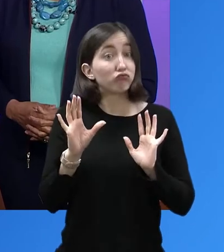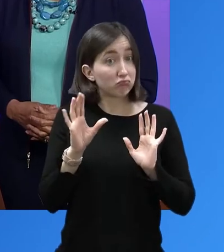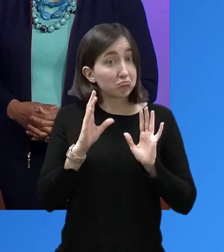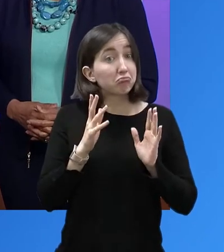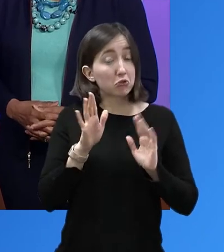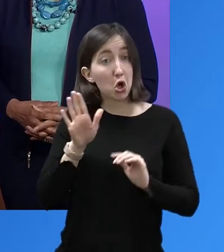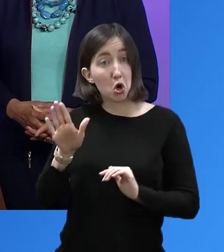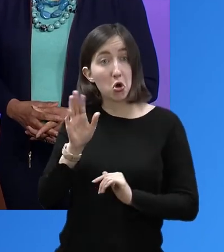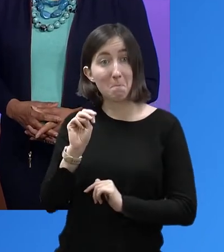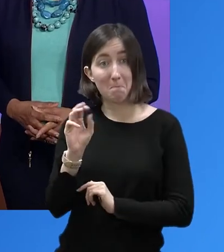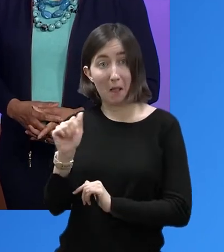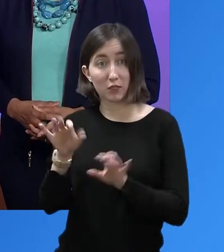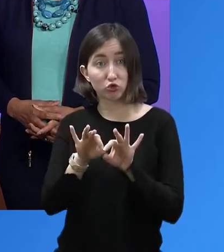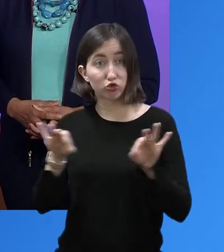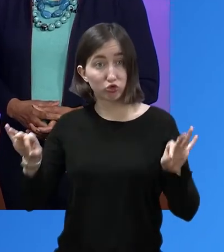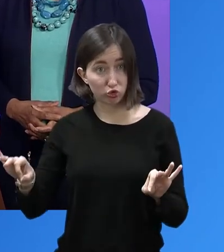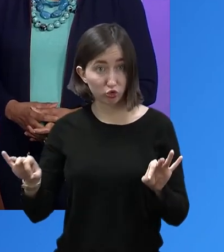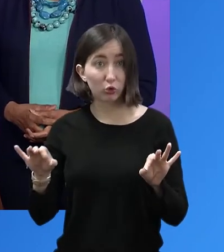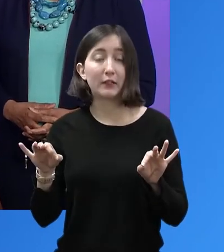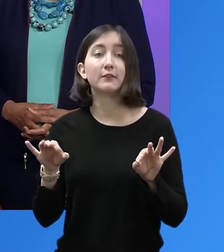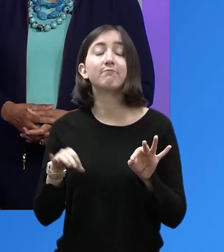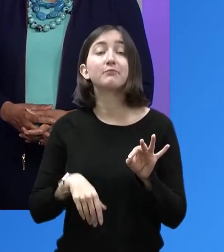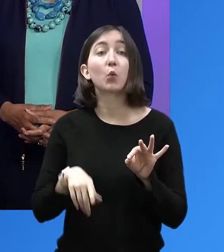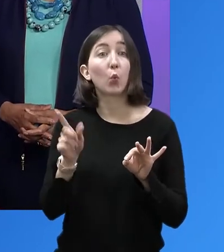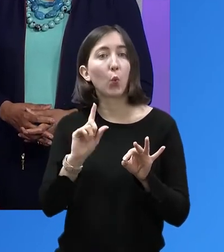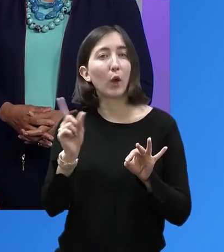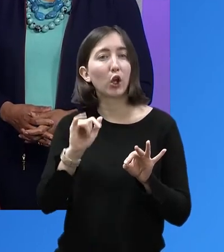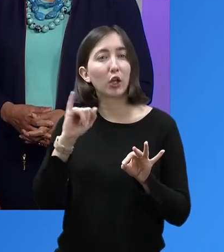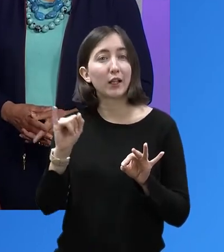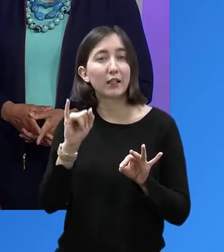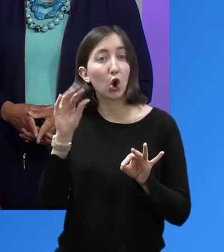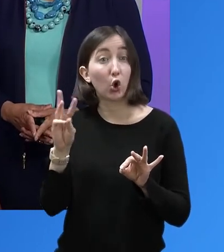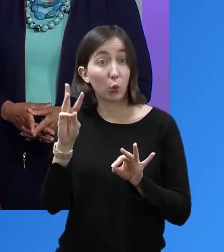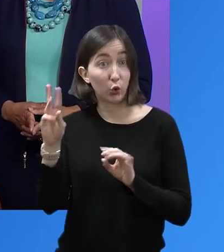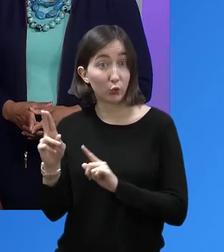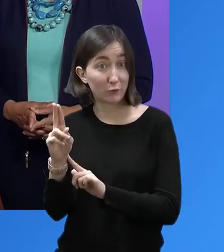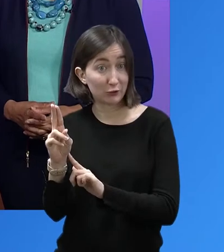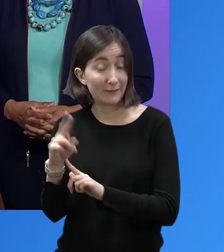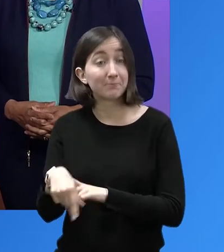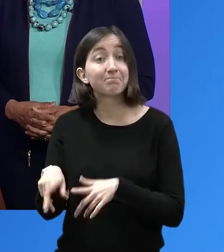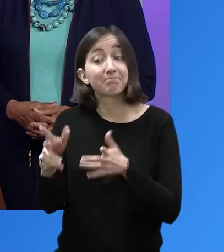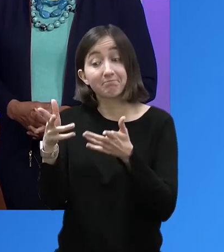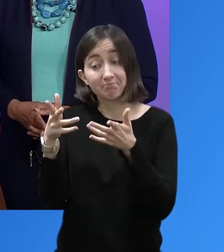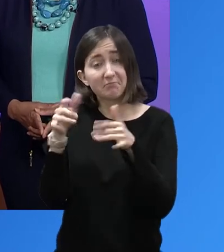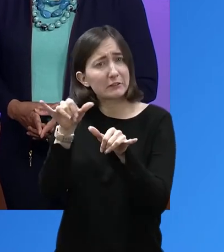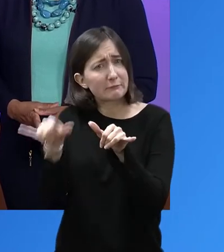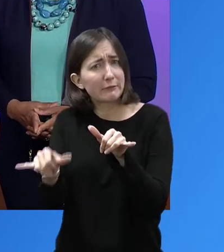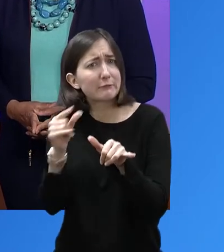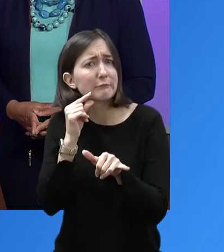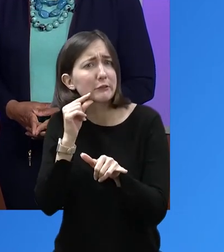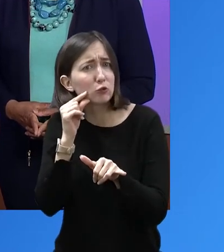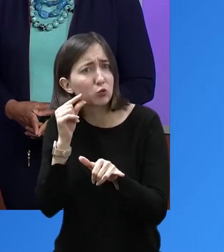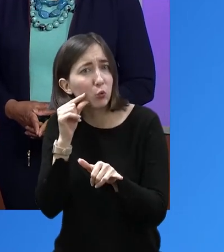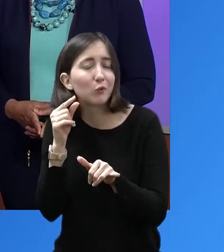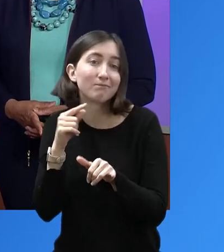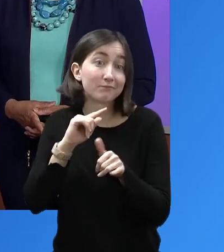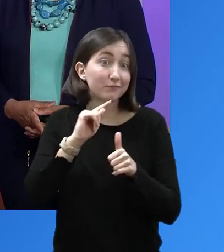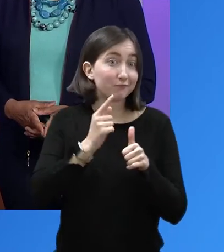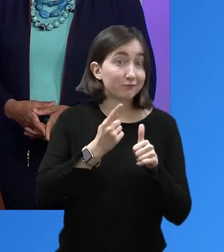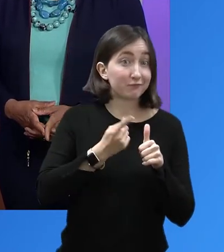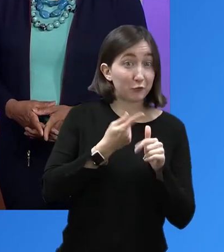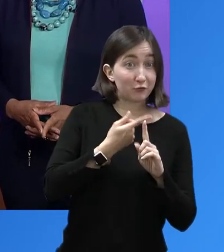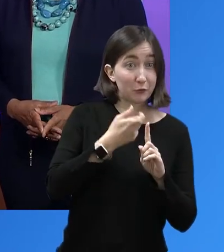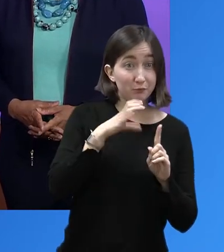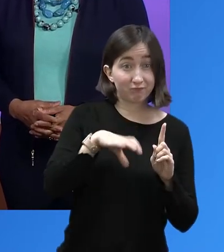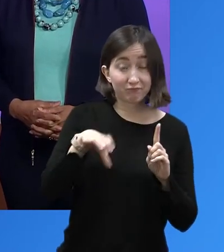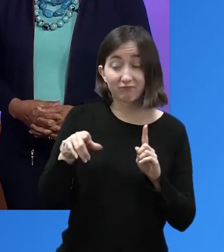native remained in San Antonio, where in 1989, she became Marketing Director for the U.S. Air Force Morale, Welfare, and